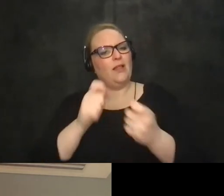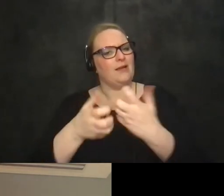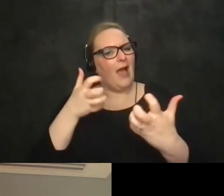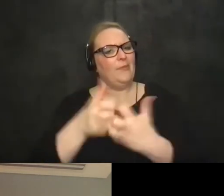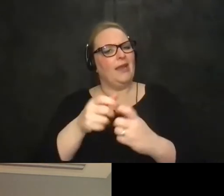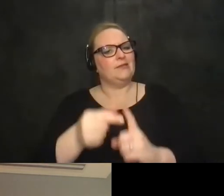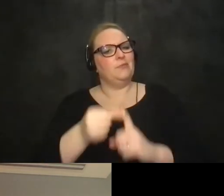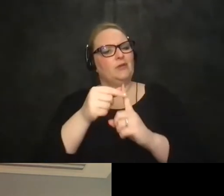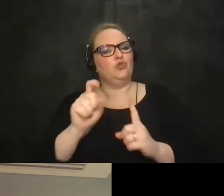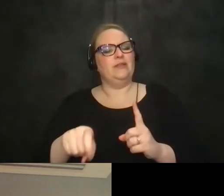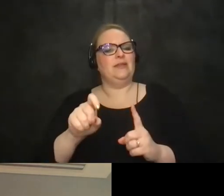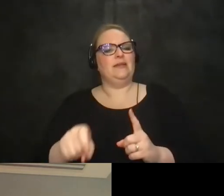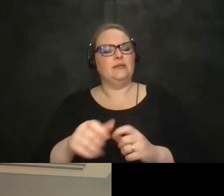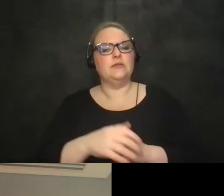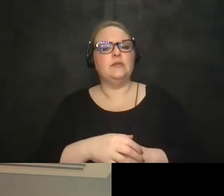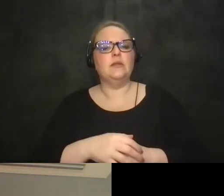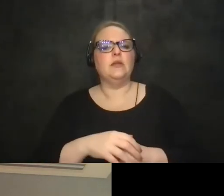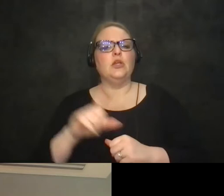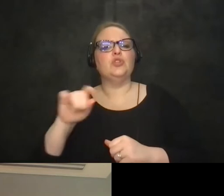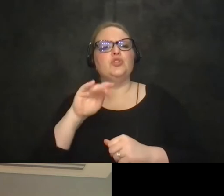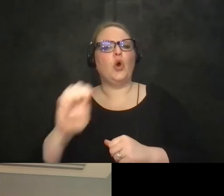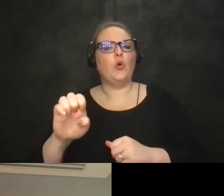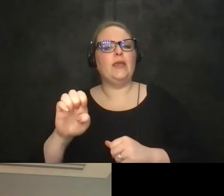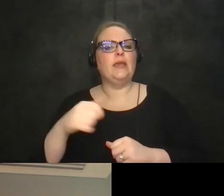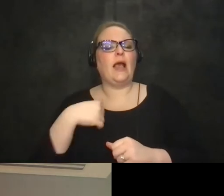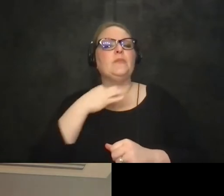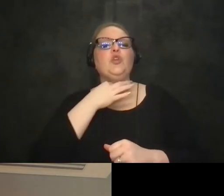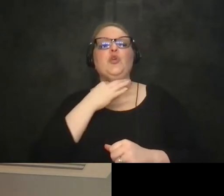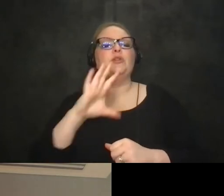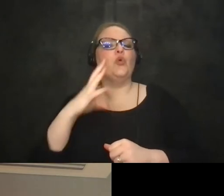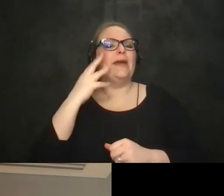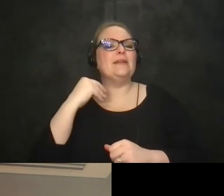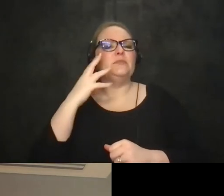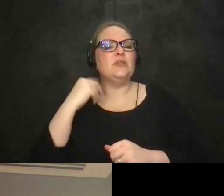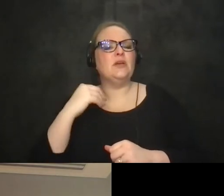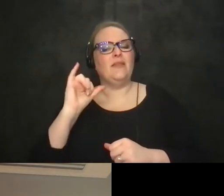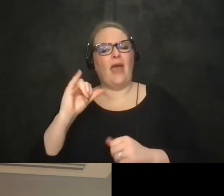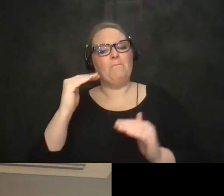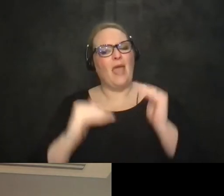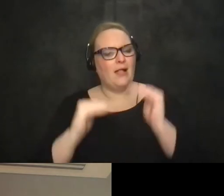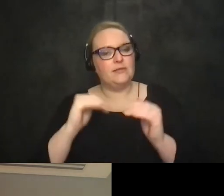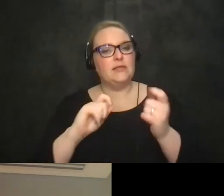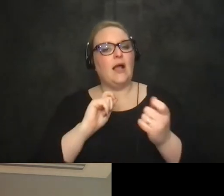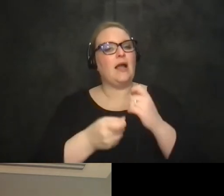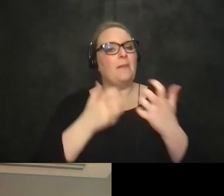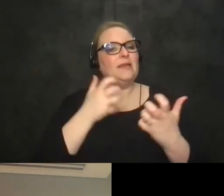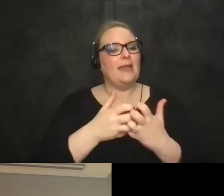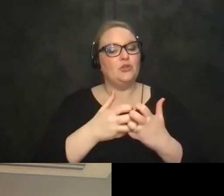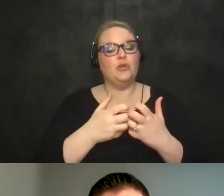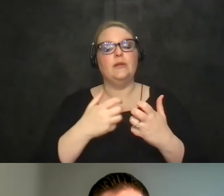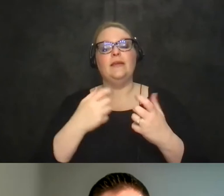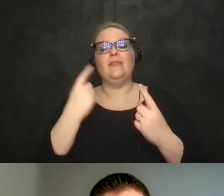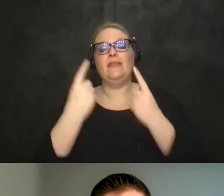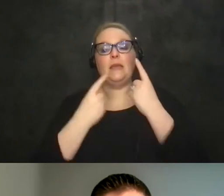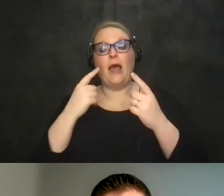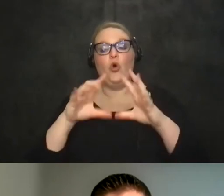and zoe i mean i'm interested in your experience that balance of accommodation between thinking about the whole